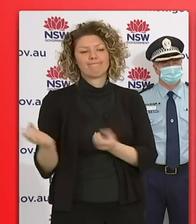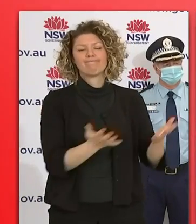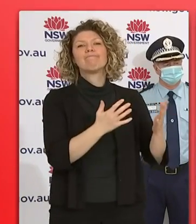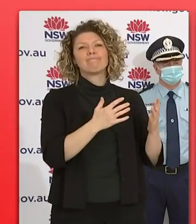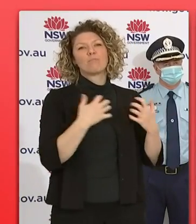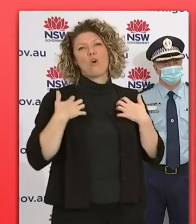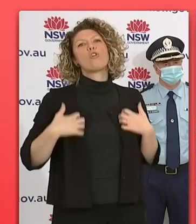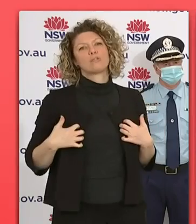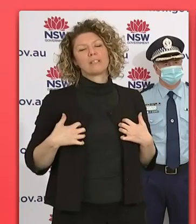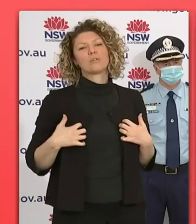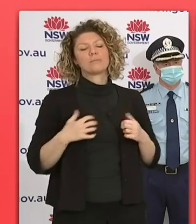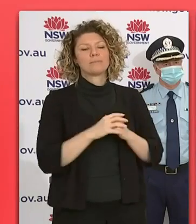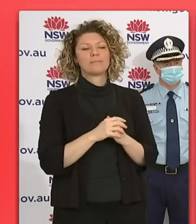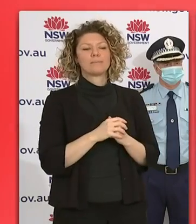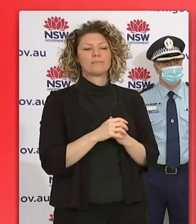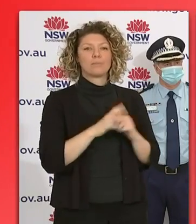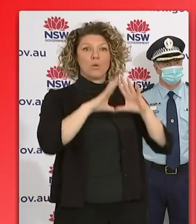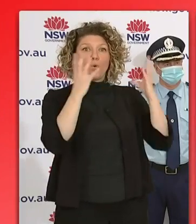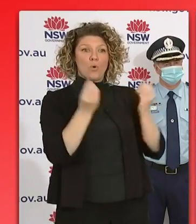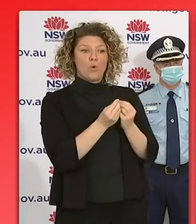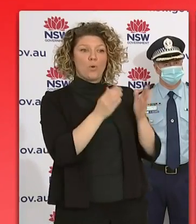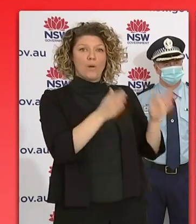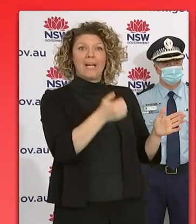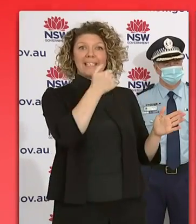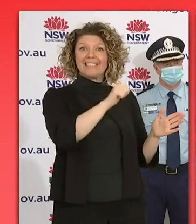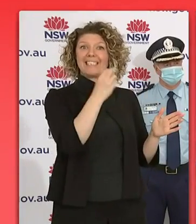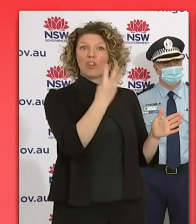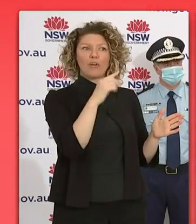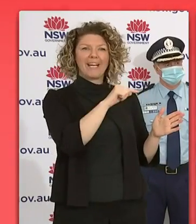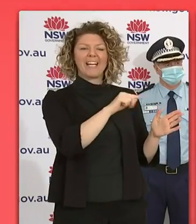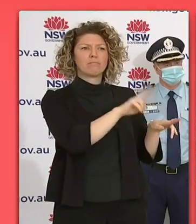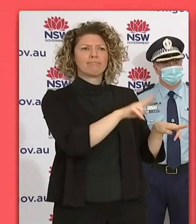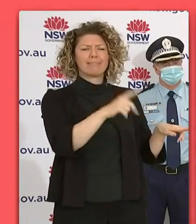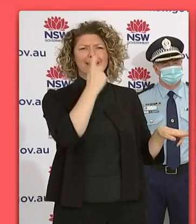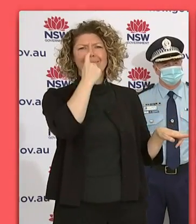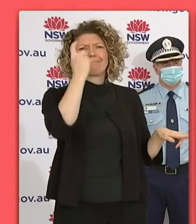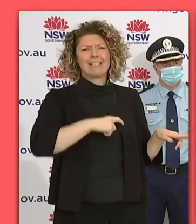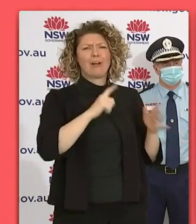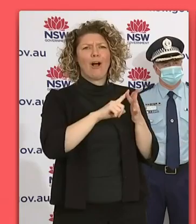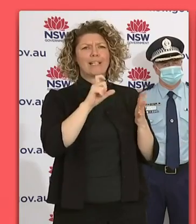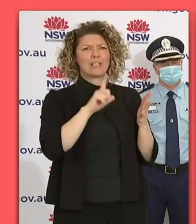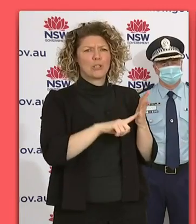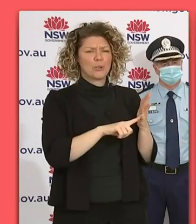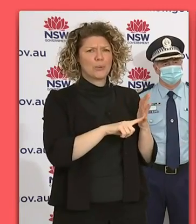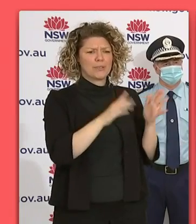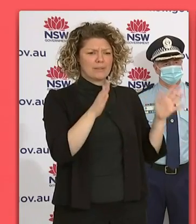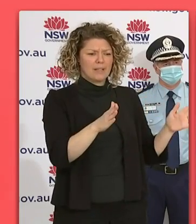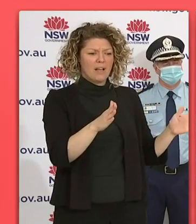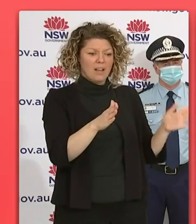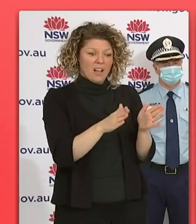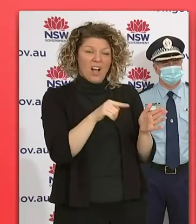to hospital. 63 cases are in intensive care, and 30 require ventilation.